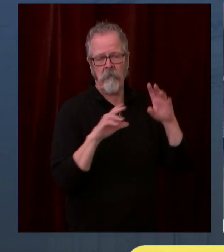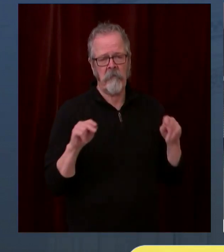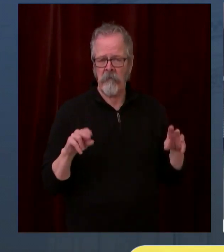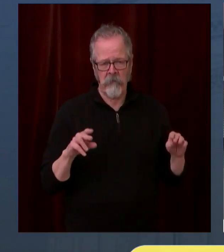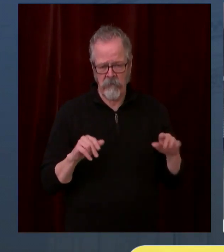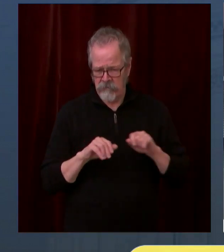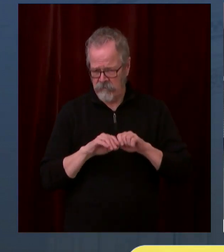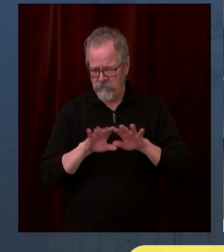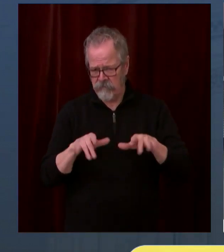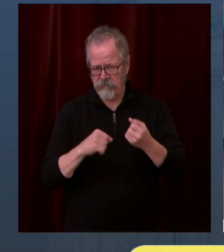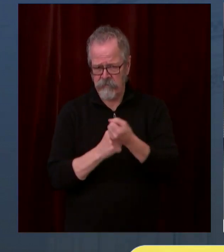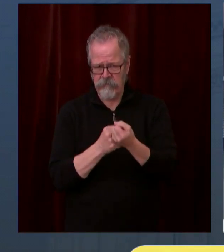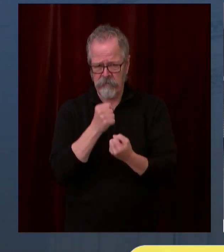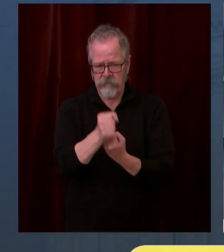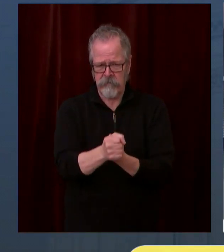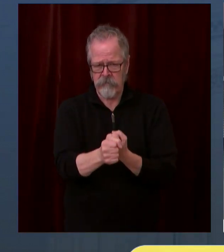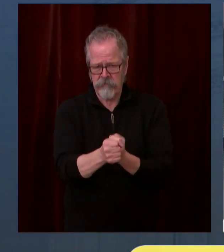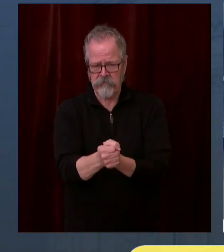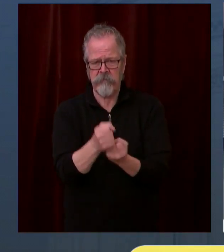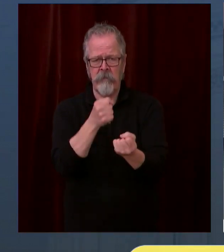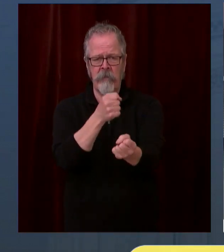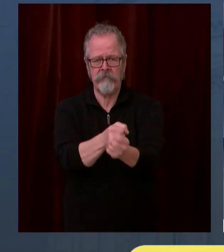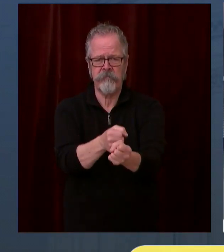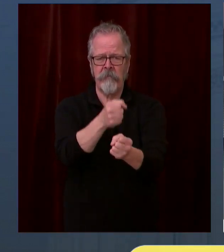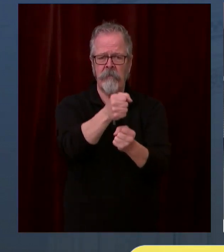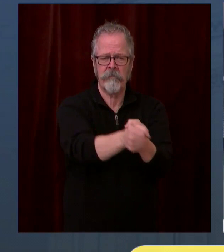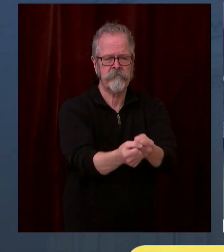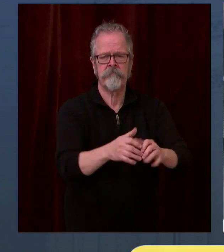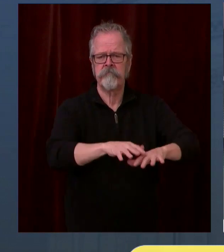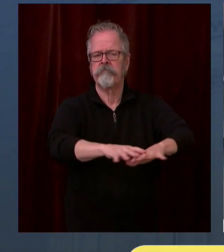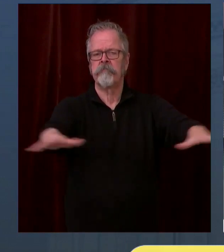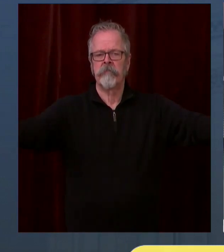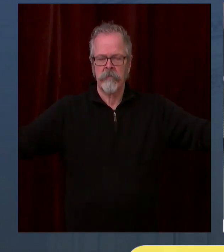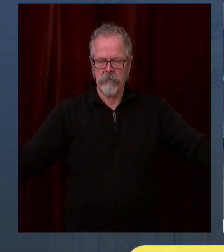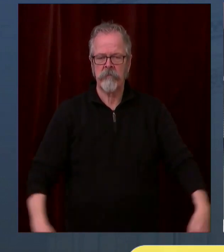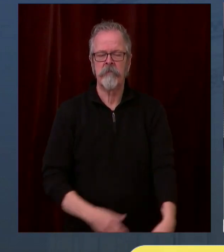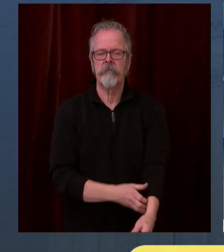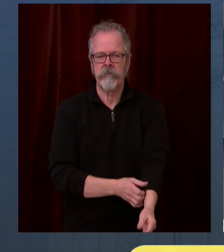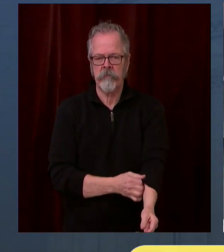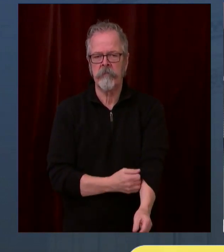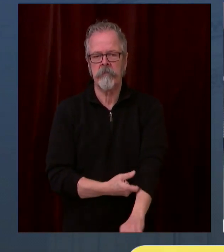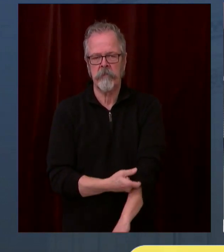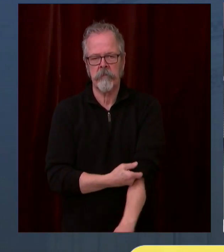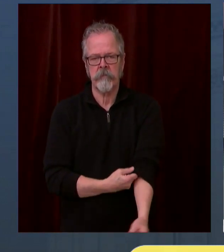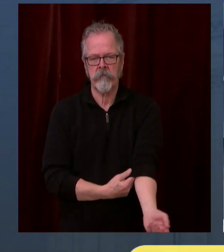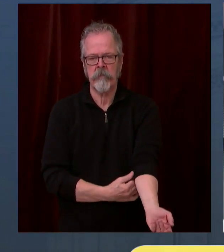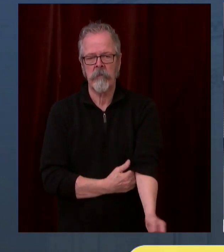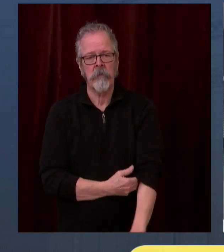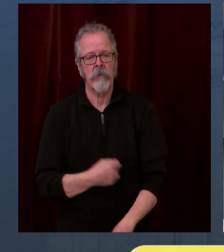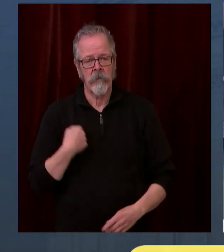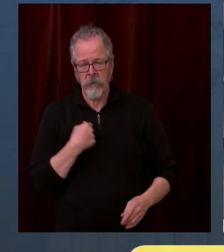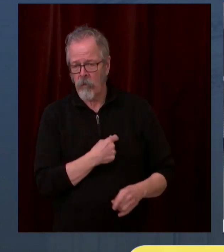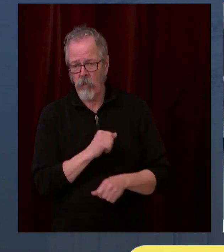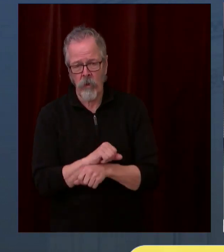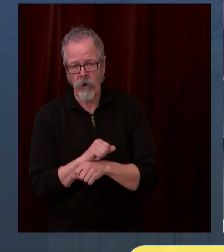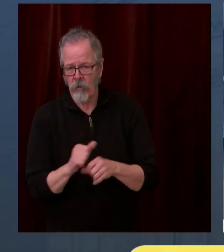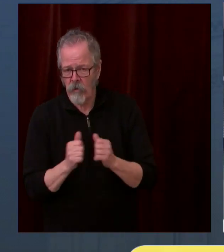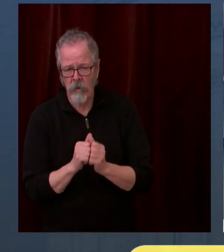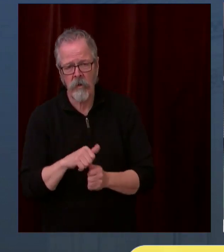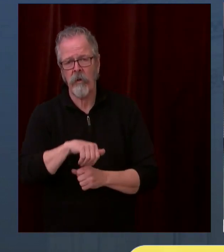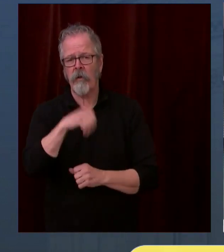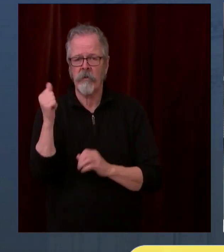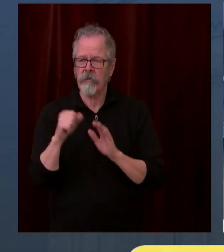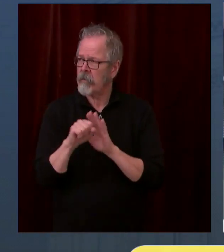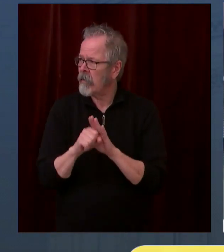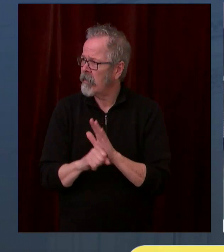we're working with states and other countries on this. And it's great to help Washington institutions from